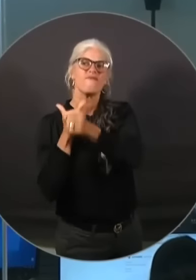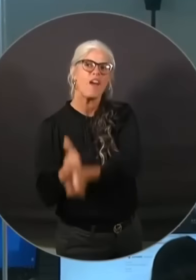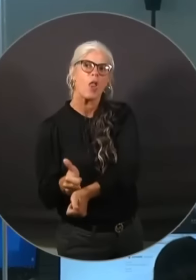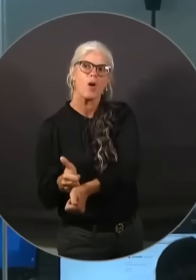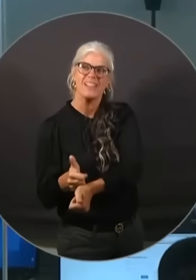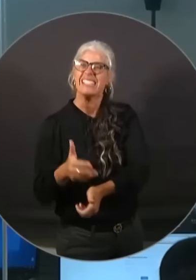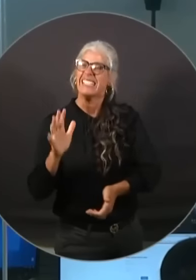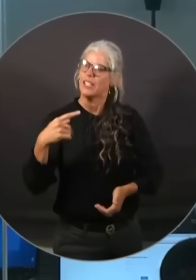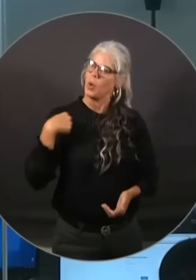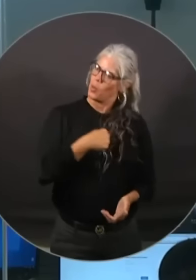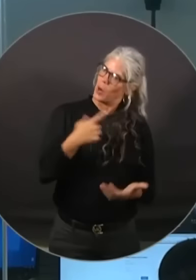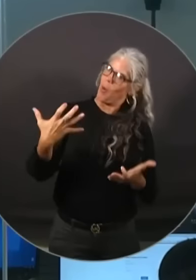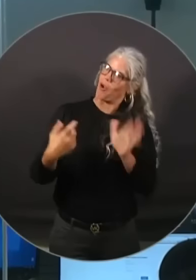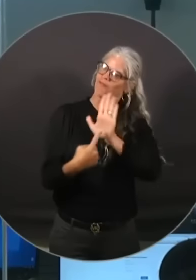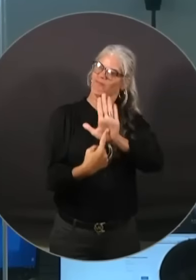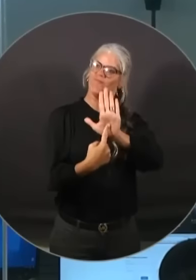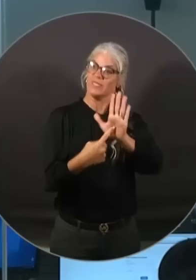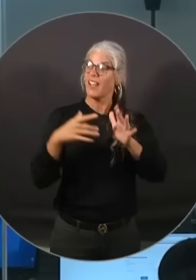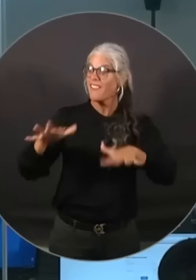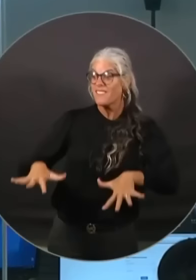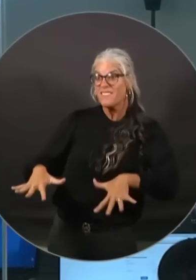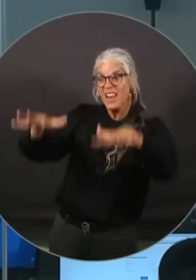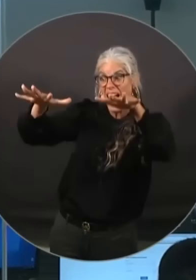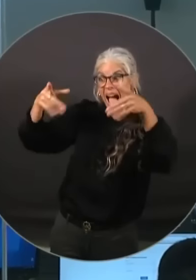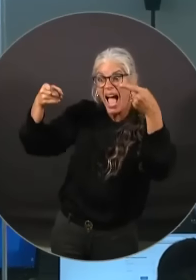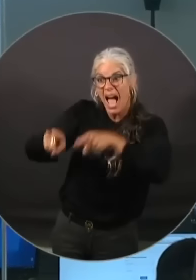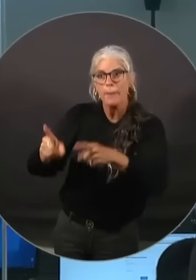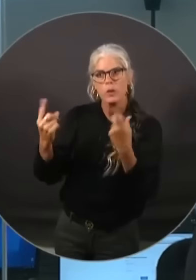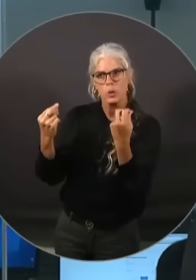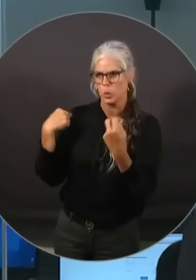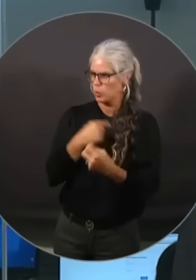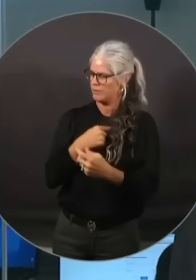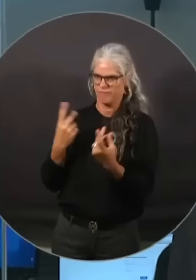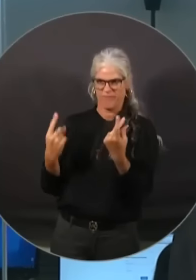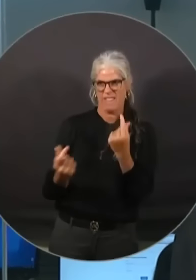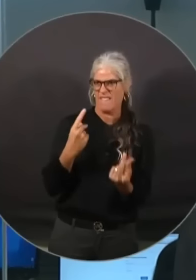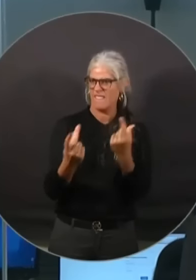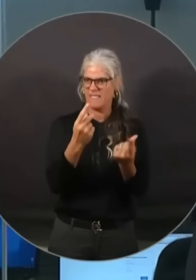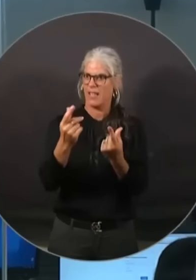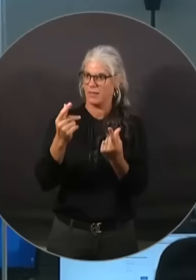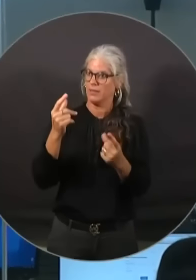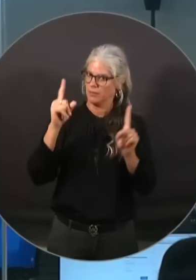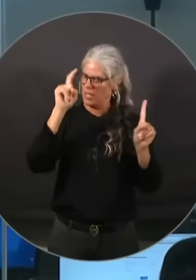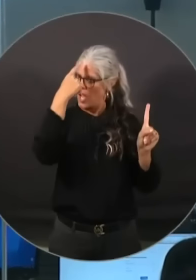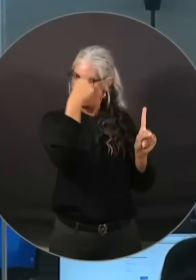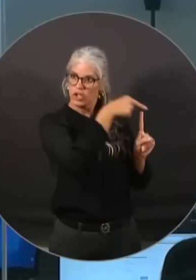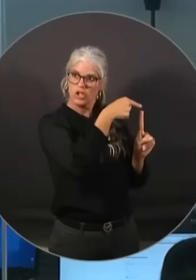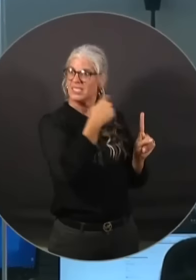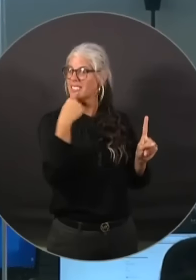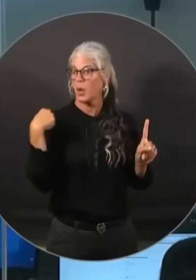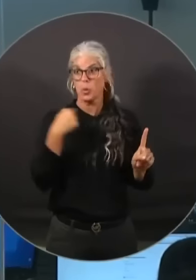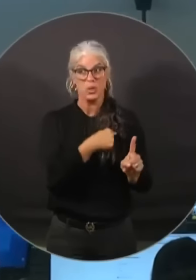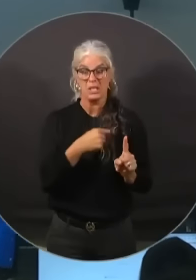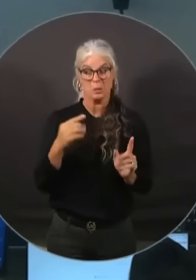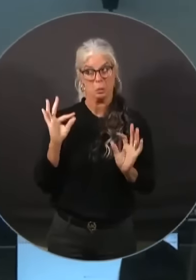at flood response events so again it as the governor has said we haven't had any issues to date